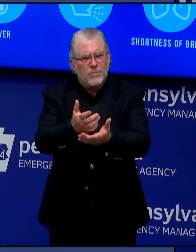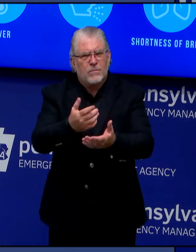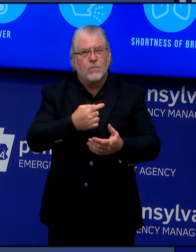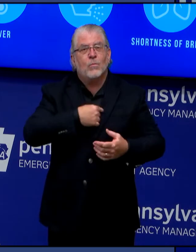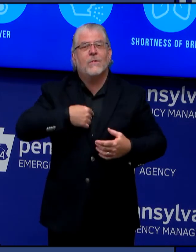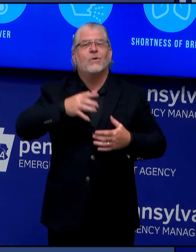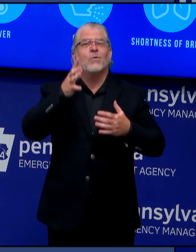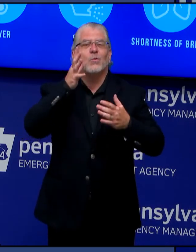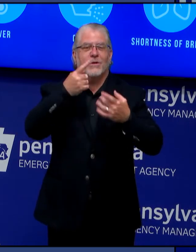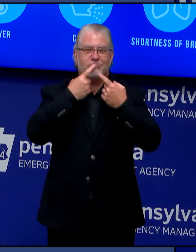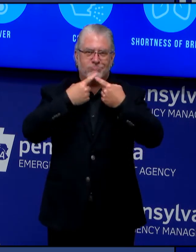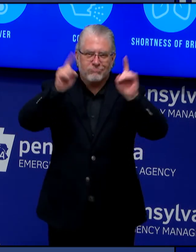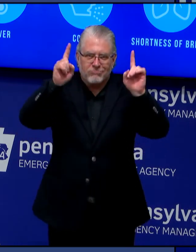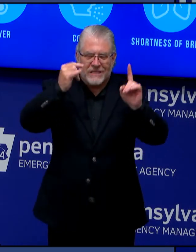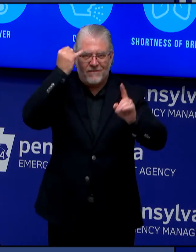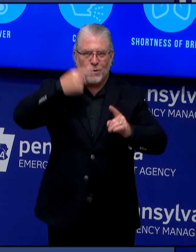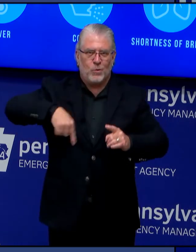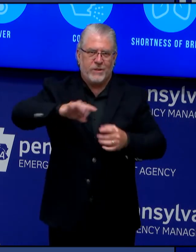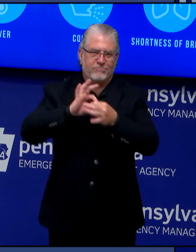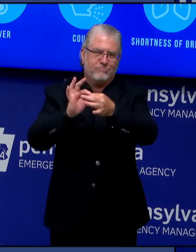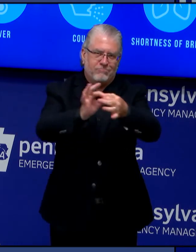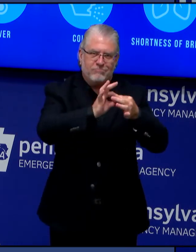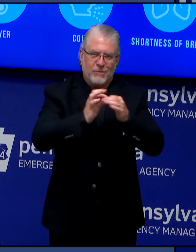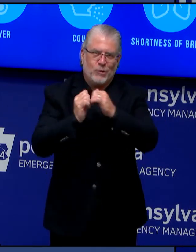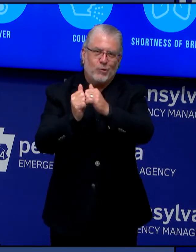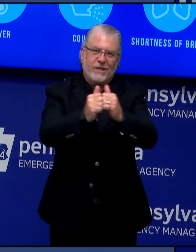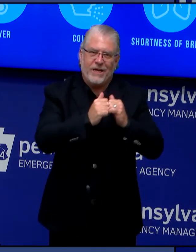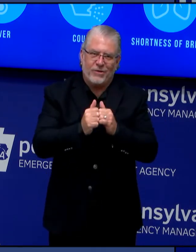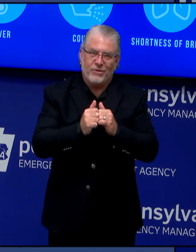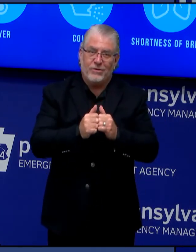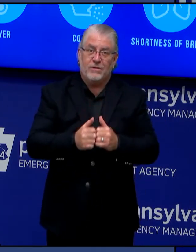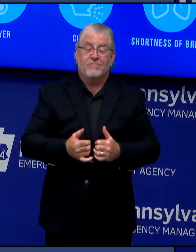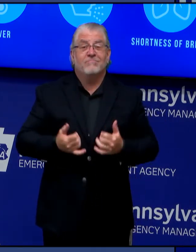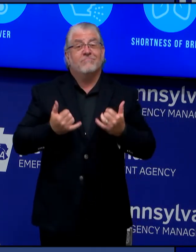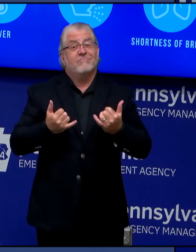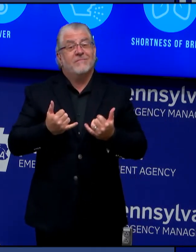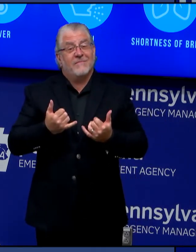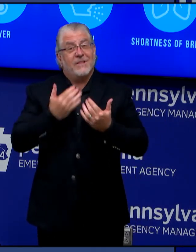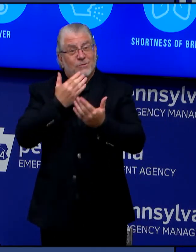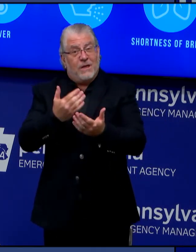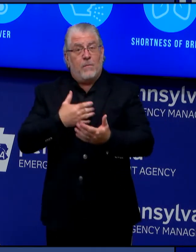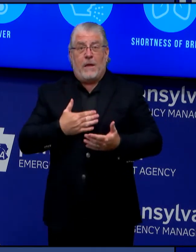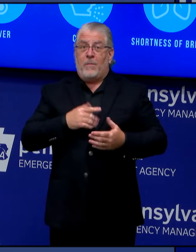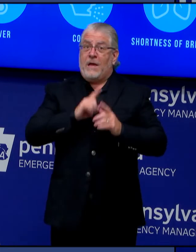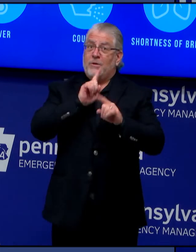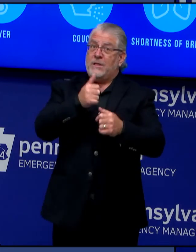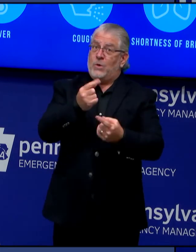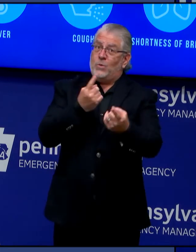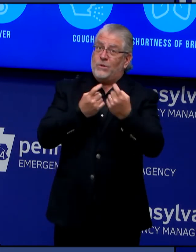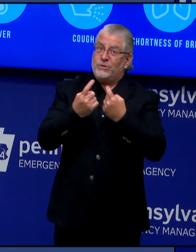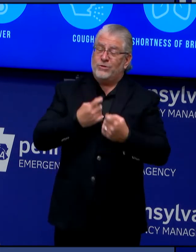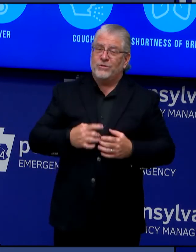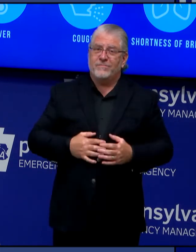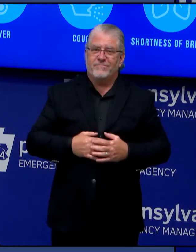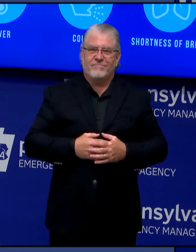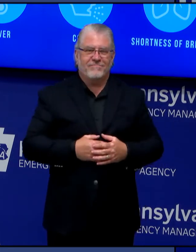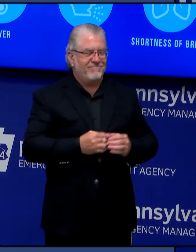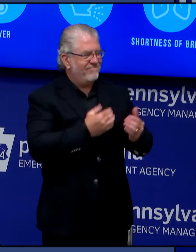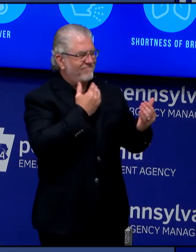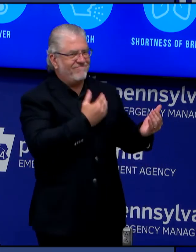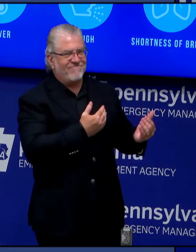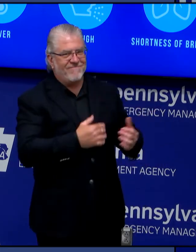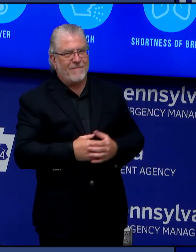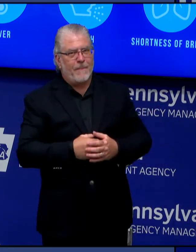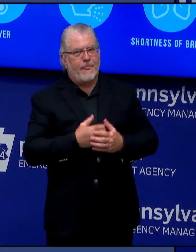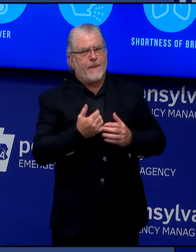At this time, I'm happy to take questions. Thank you, Secretary. From the Pennsylvania Capital Star, why has Pennsylvania not